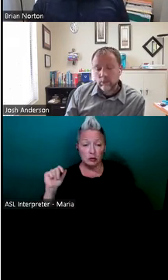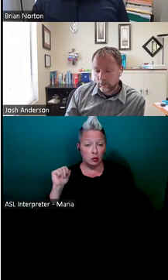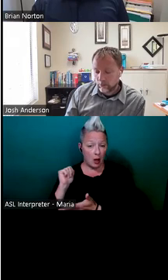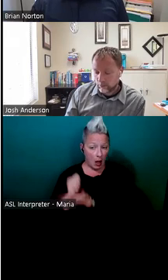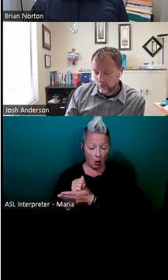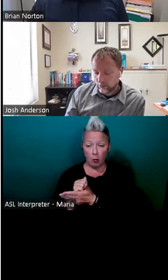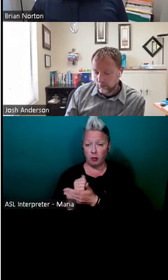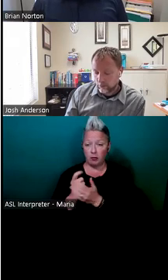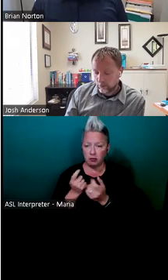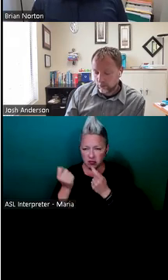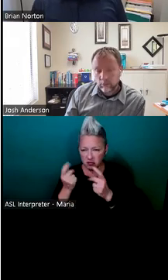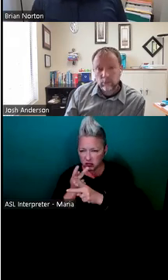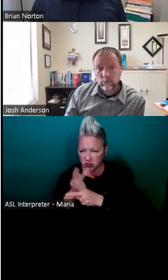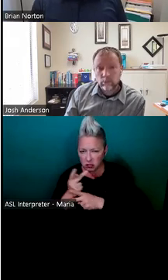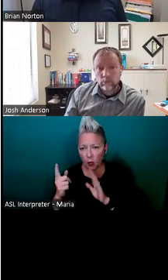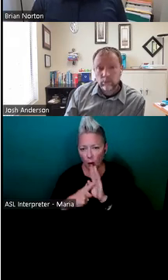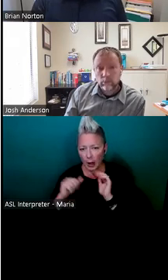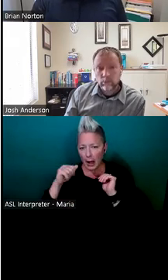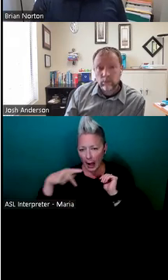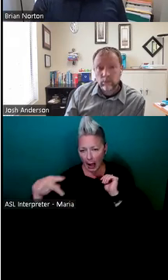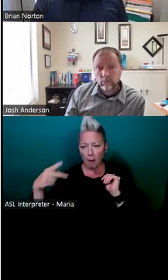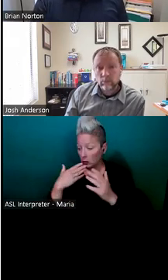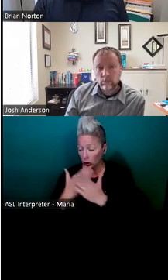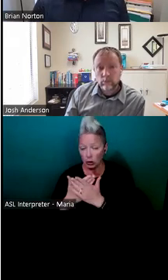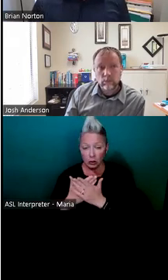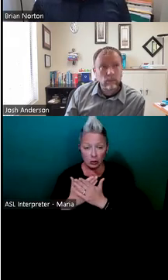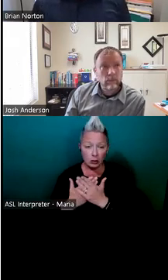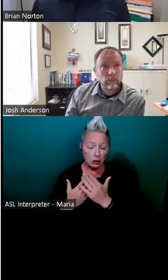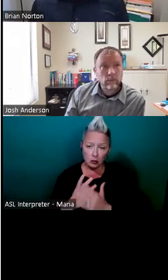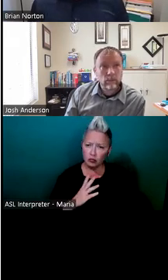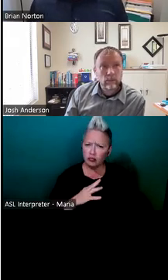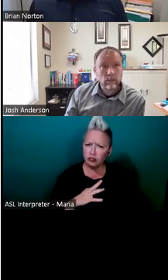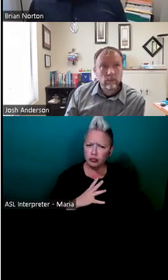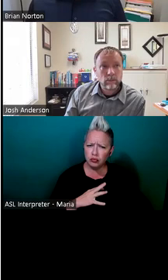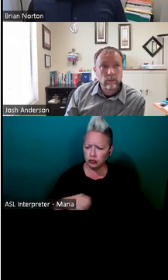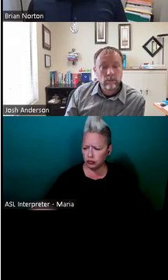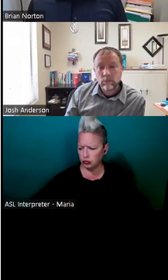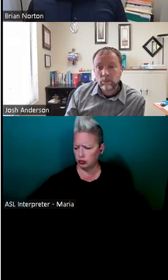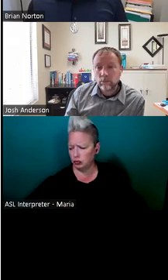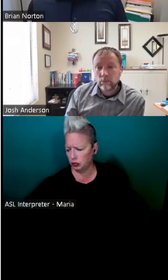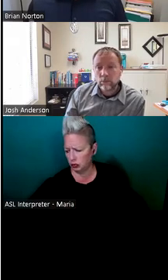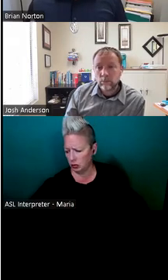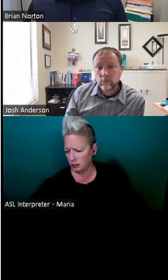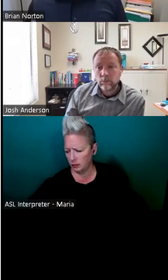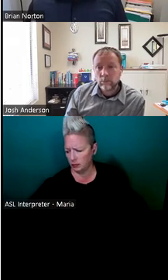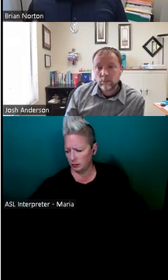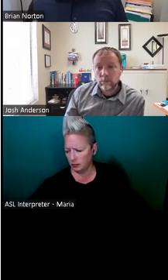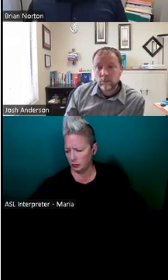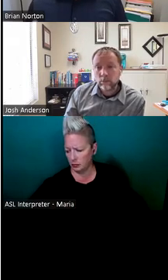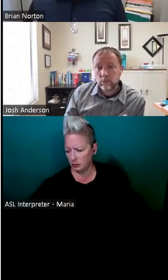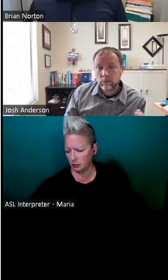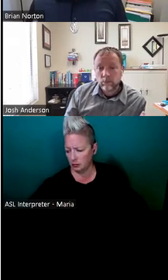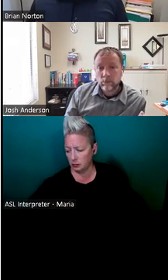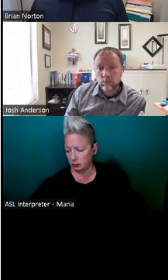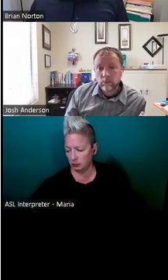find apps that meet a very specific need, um, are really kind of, in my opinion, unmatched.